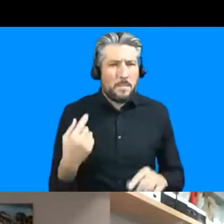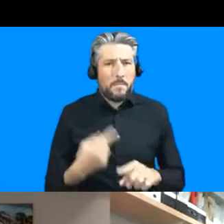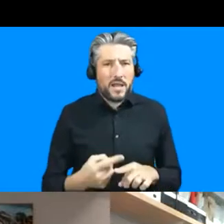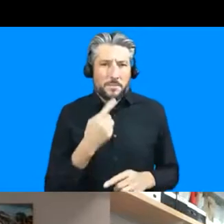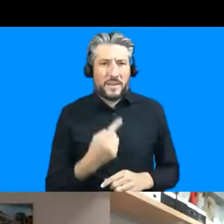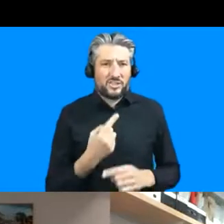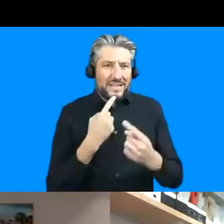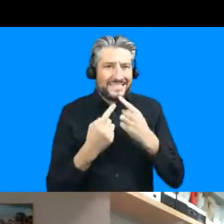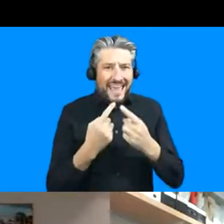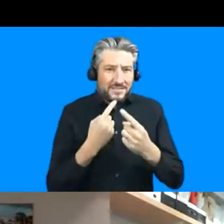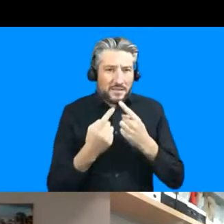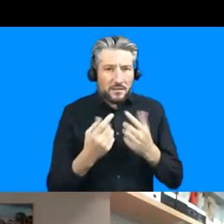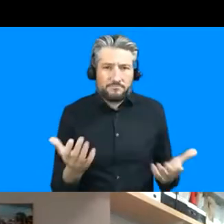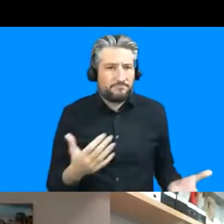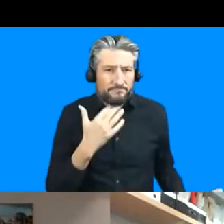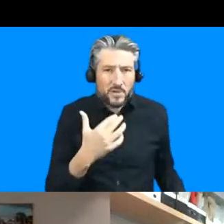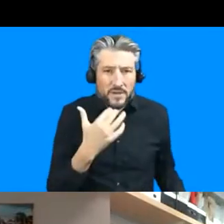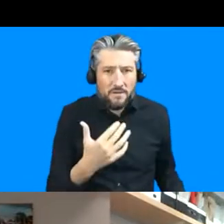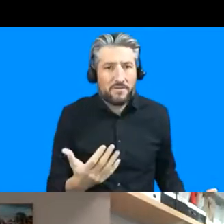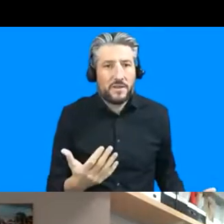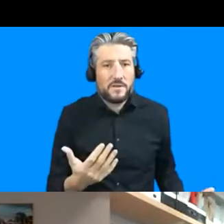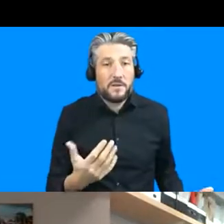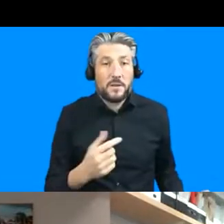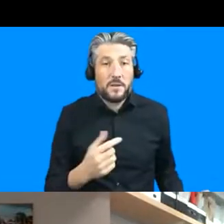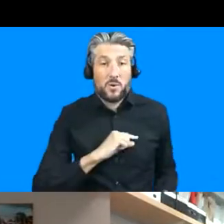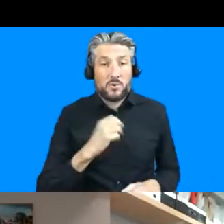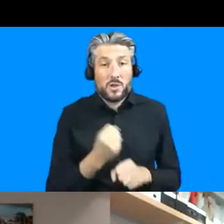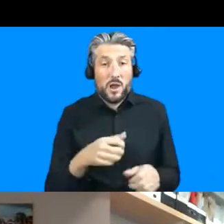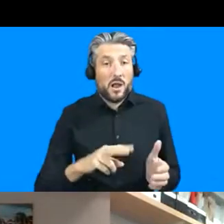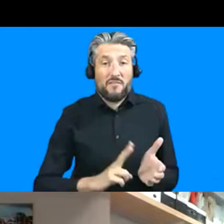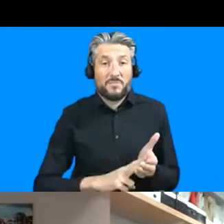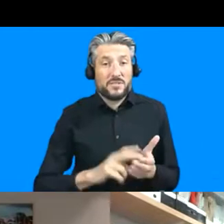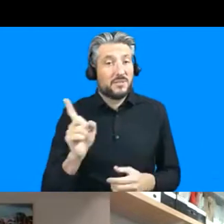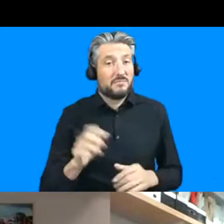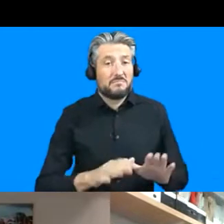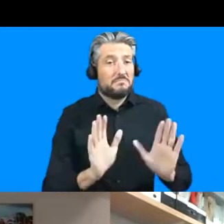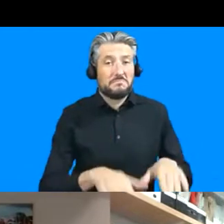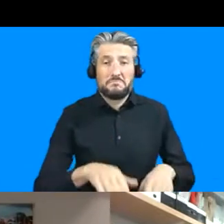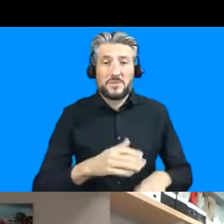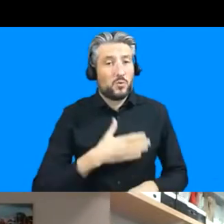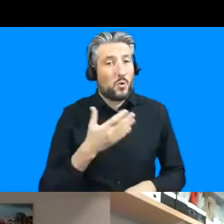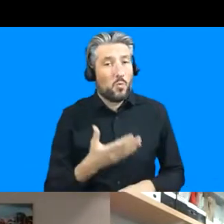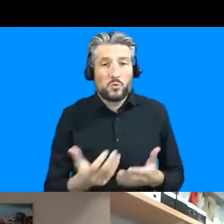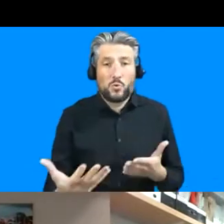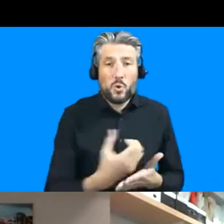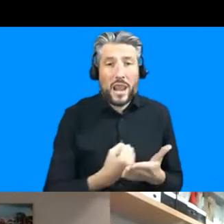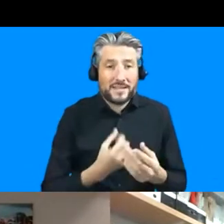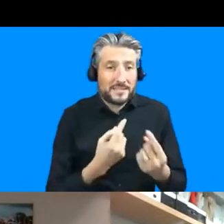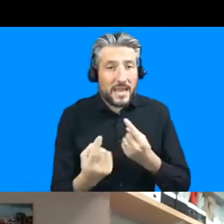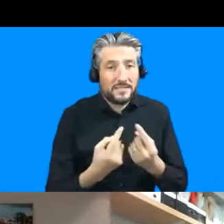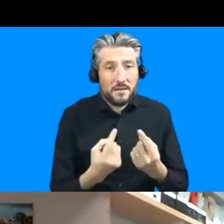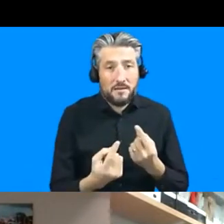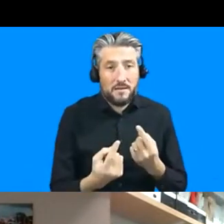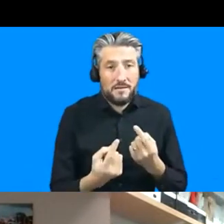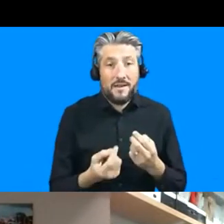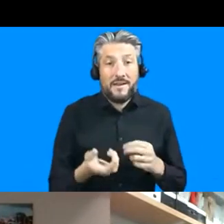is is due to the fact that governments don't actually want to collect data um because by collecting data on some of these places would kind